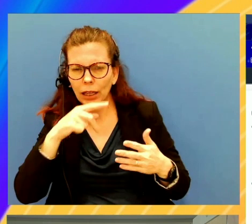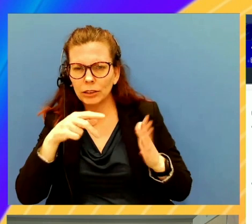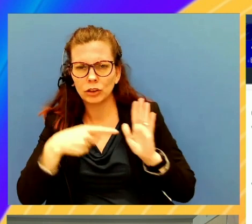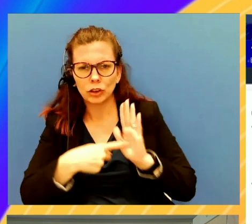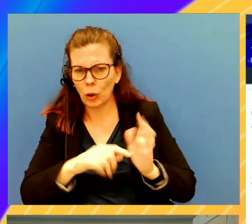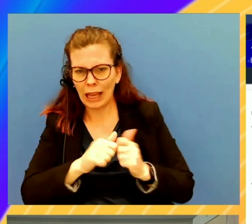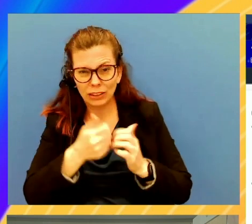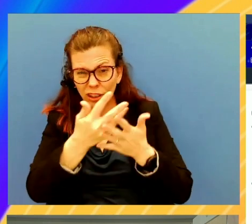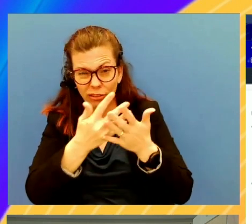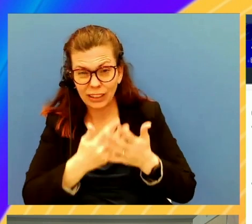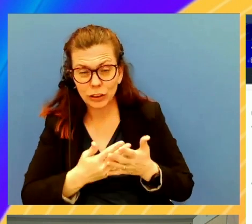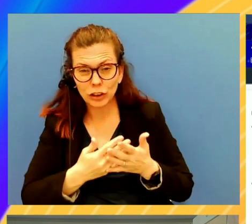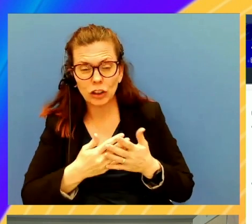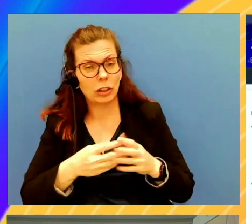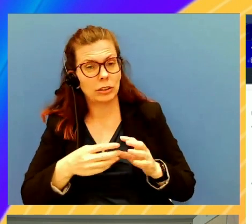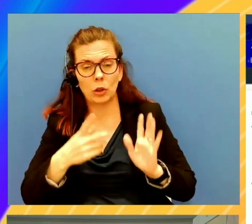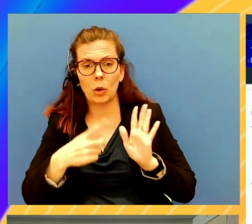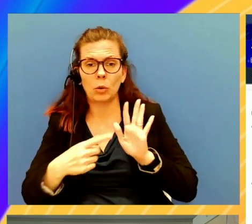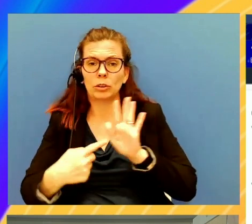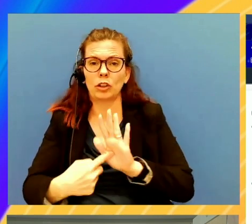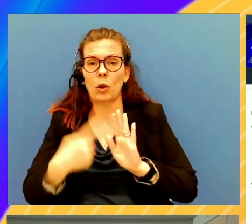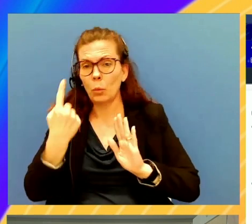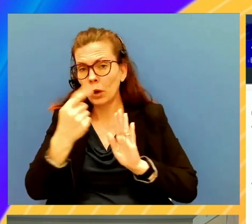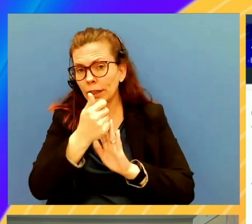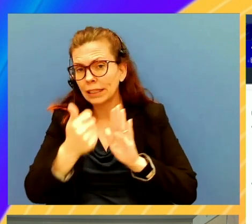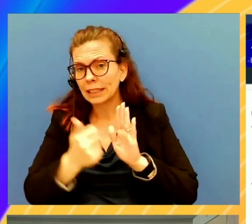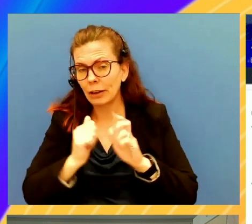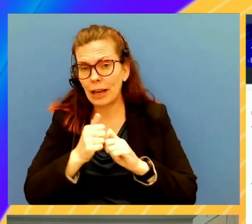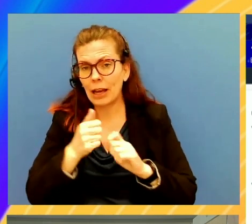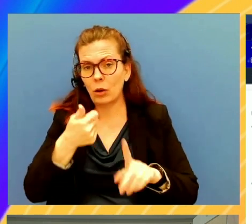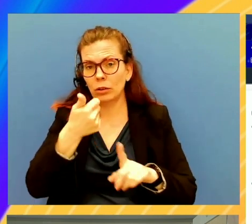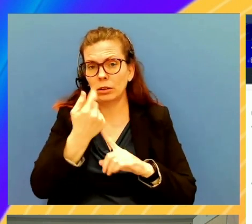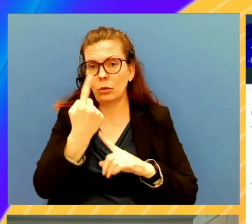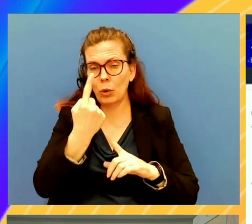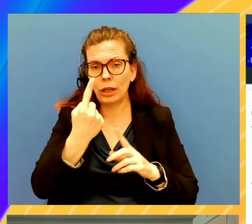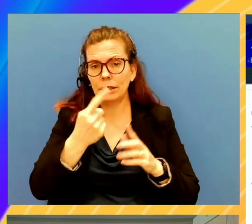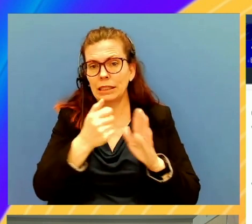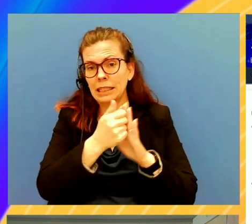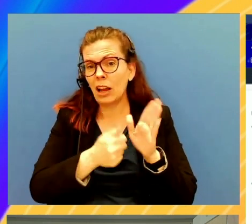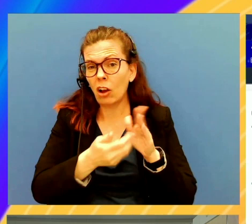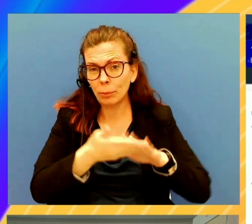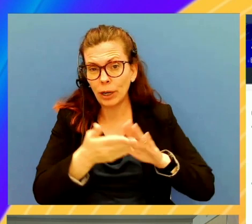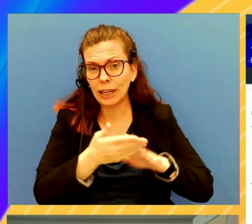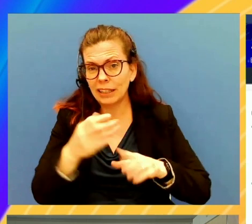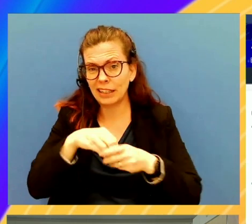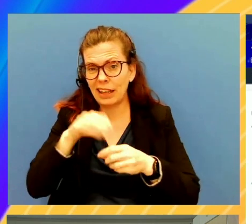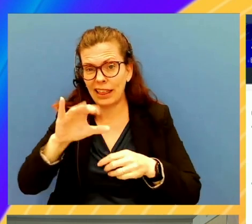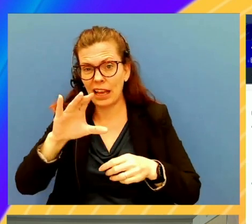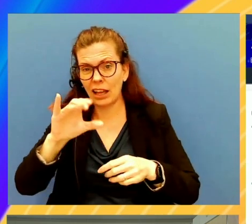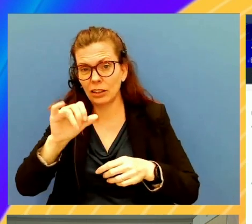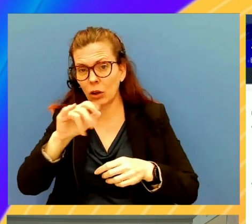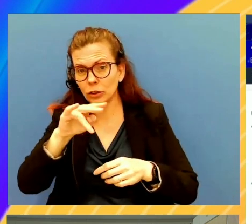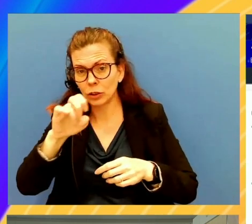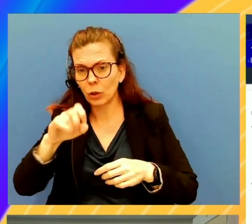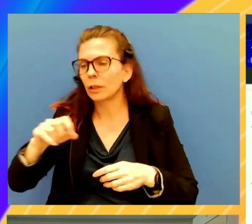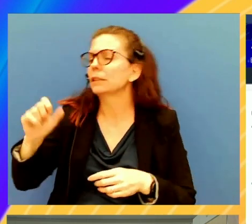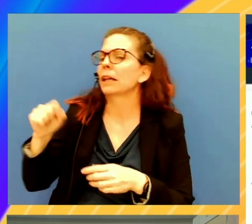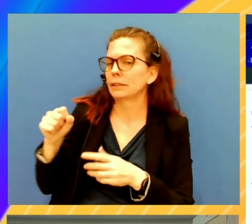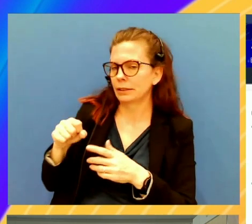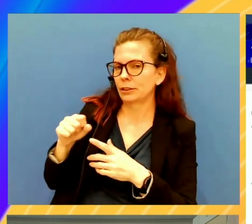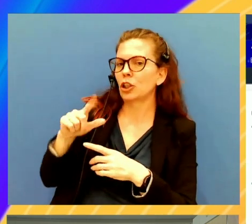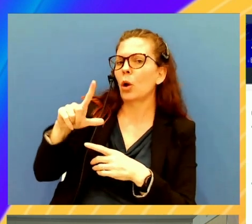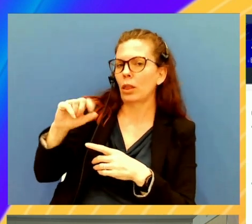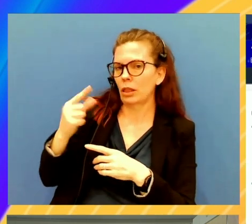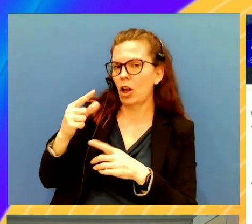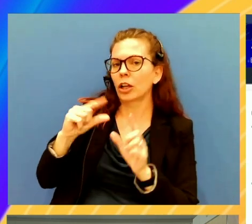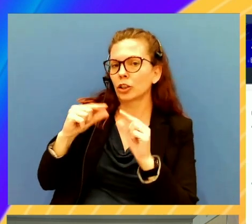to show just one account and how that's operating within this console? Yeah. So let's say, like, you if you go into log groups. So your